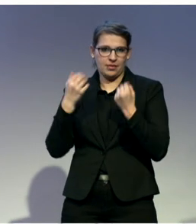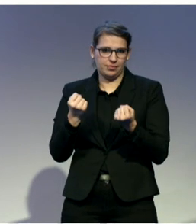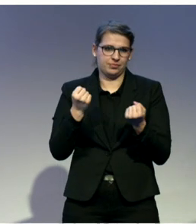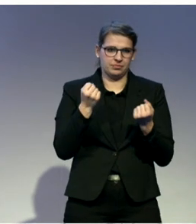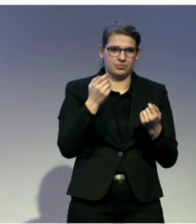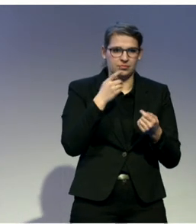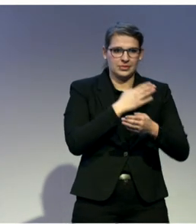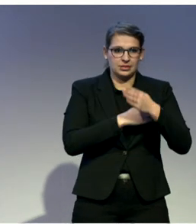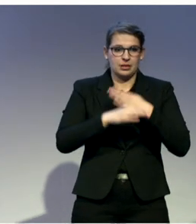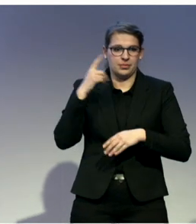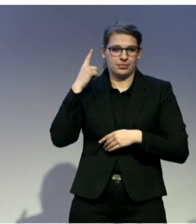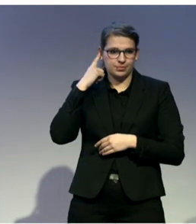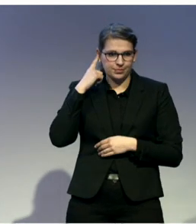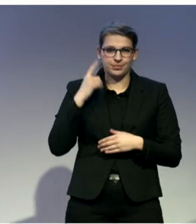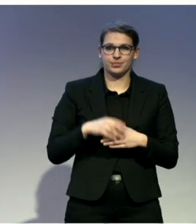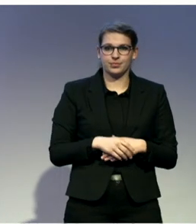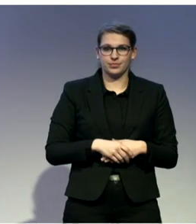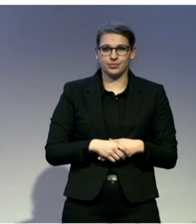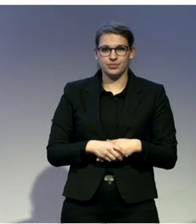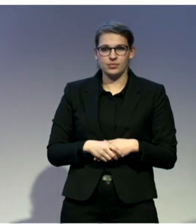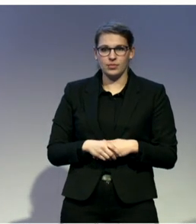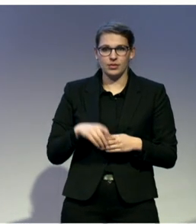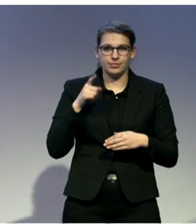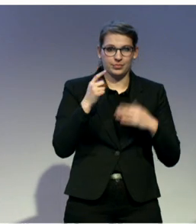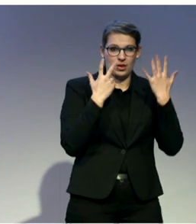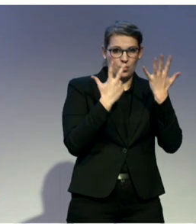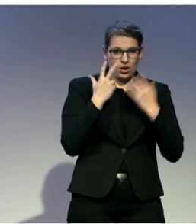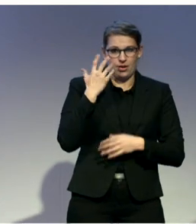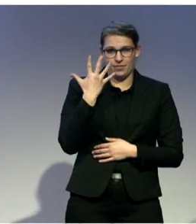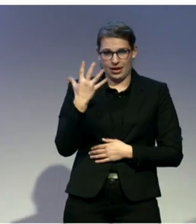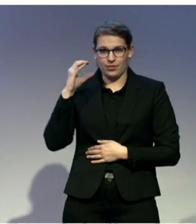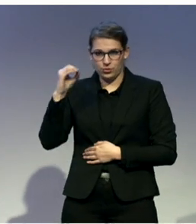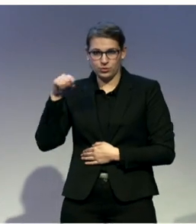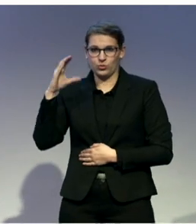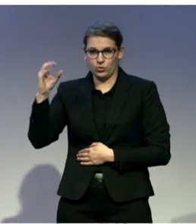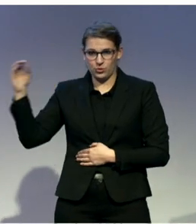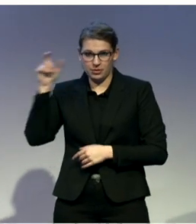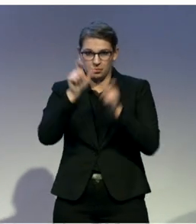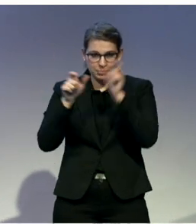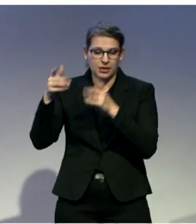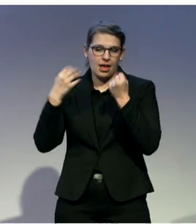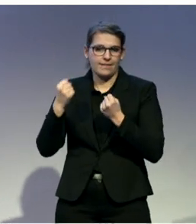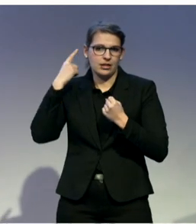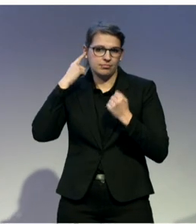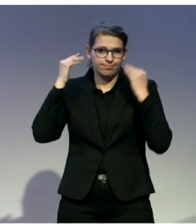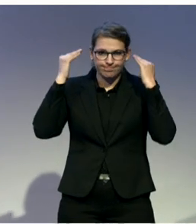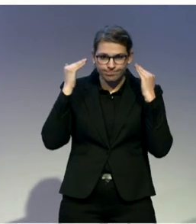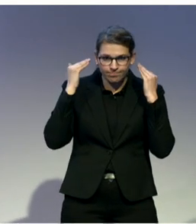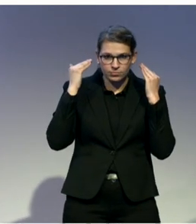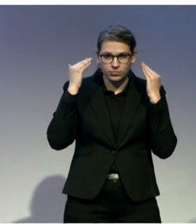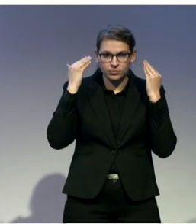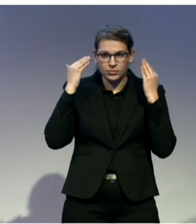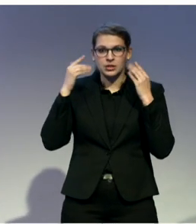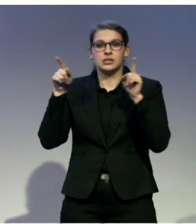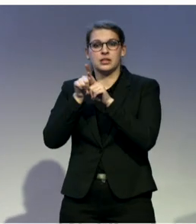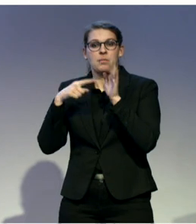have 850,000 people with hearing disabilities. That's not counting my father, who keeps saying that he hears fine, it's